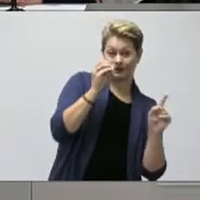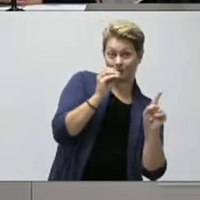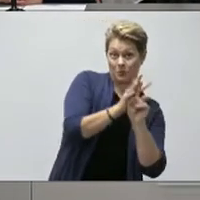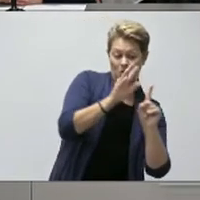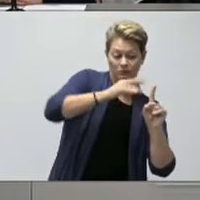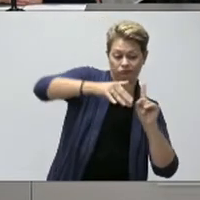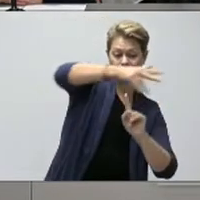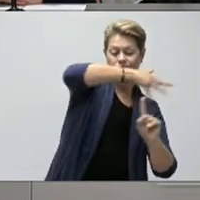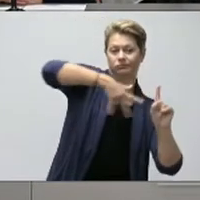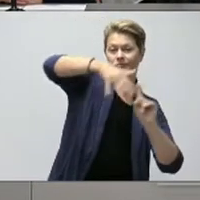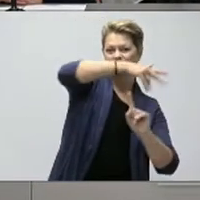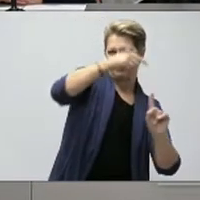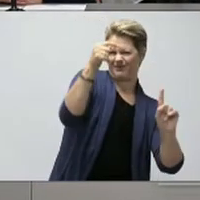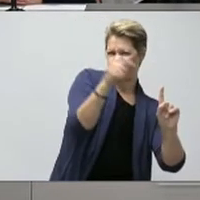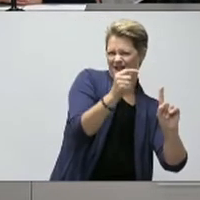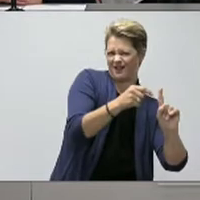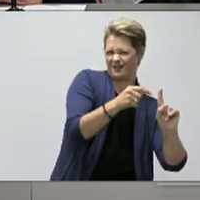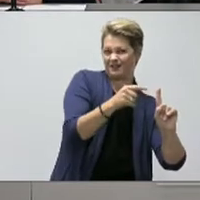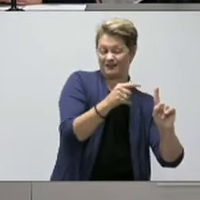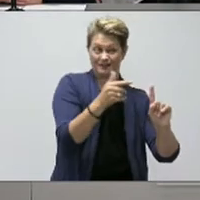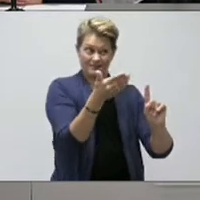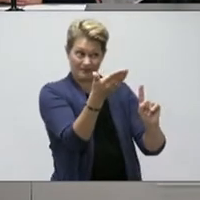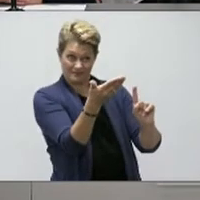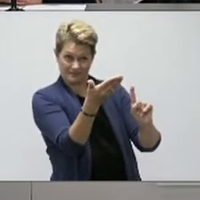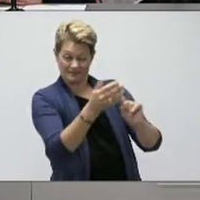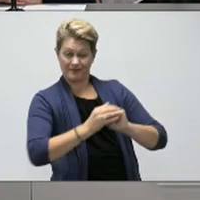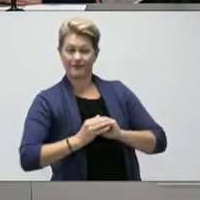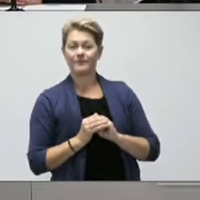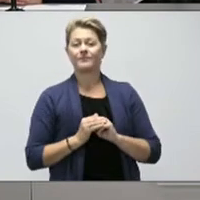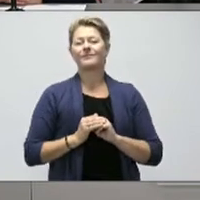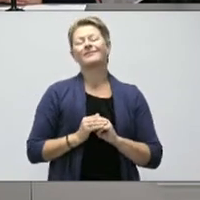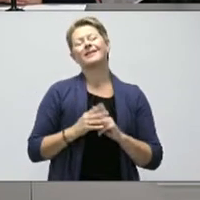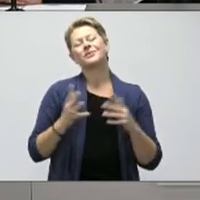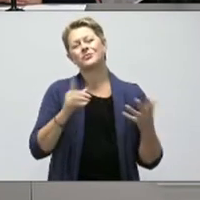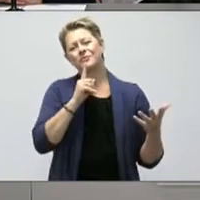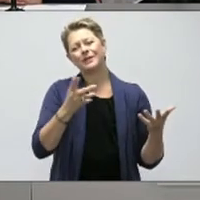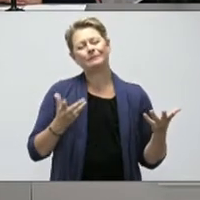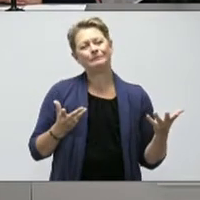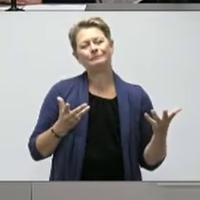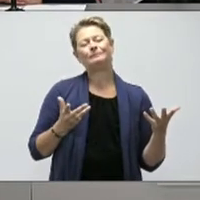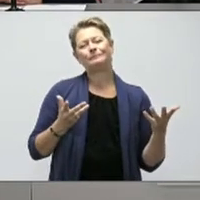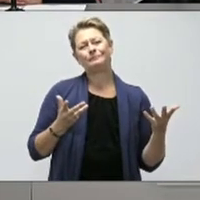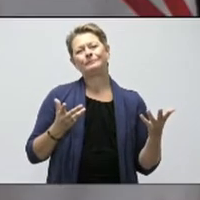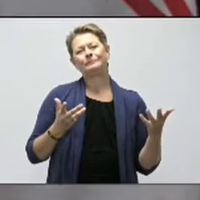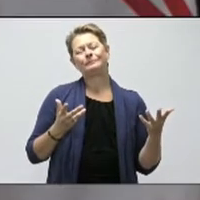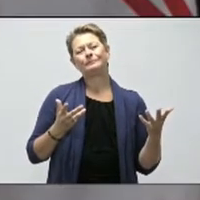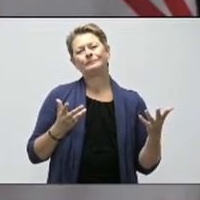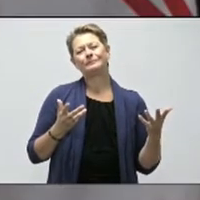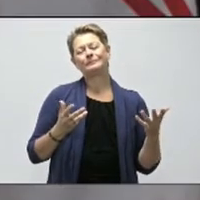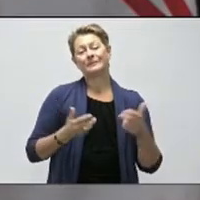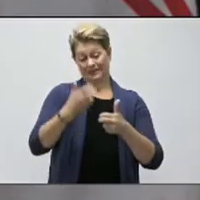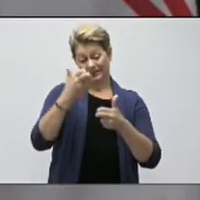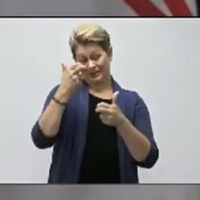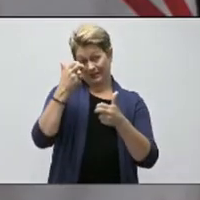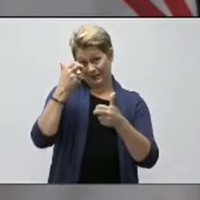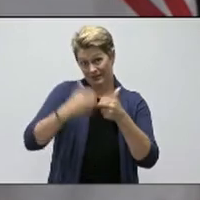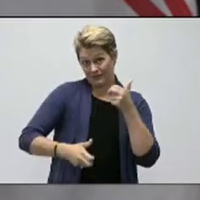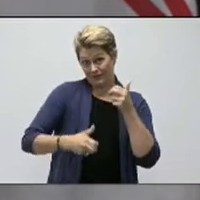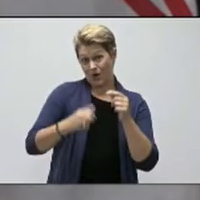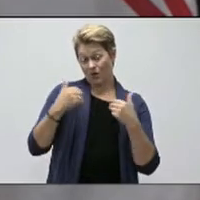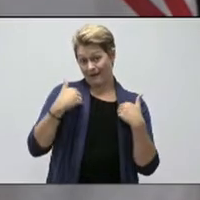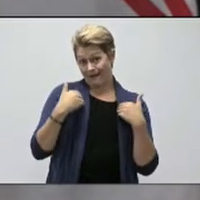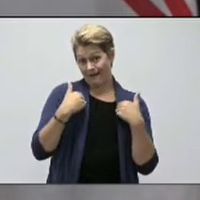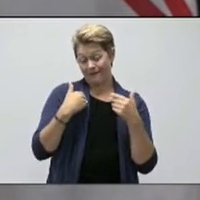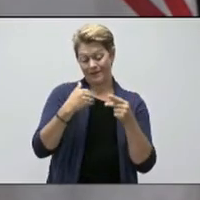want to? Yeah, so the difficulty with having a contact tracing app,